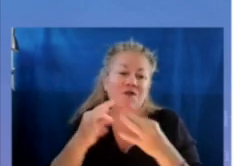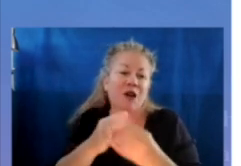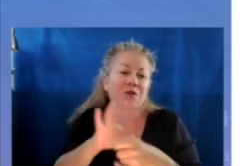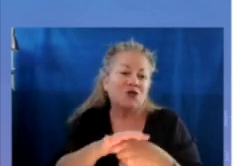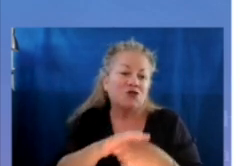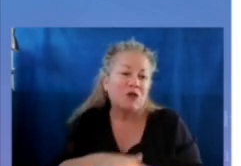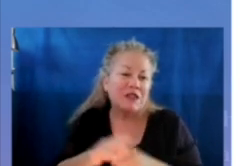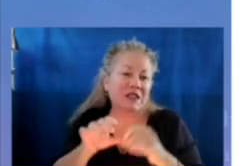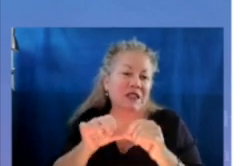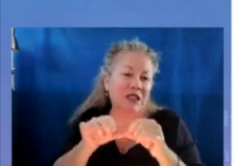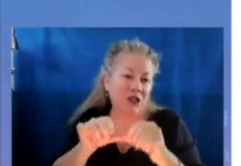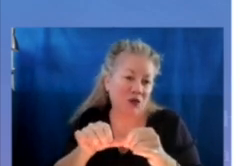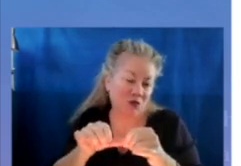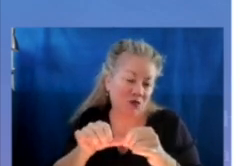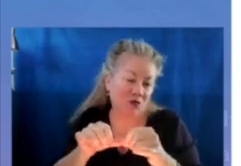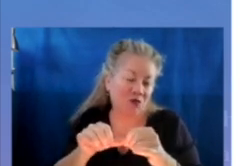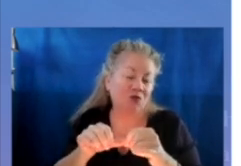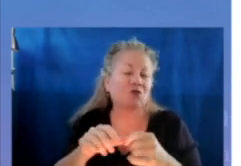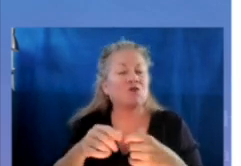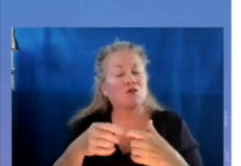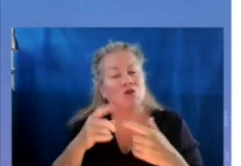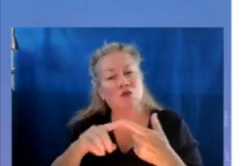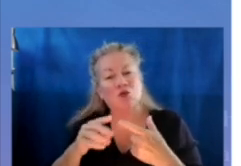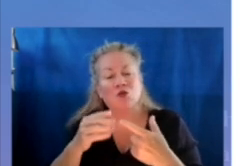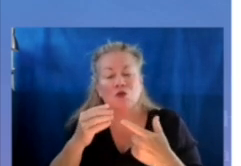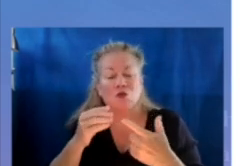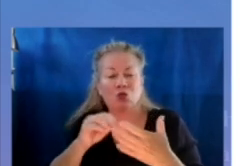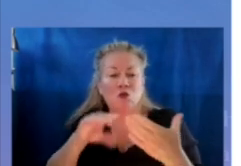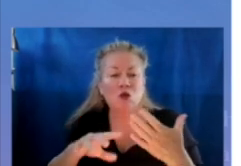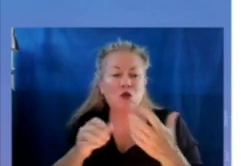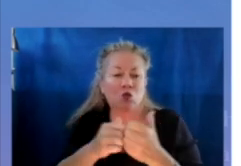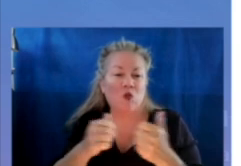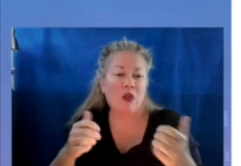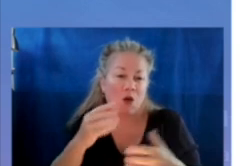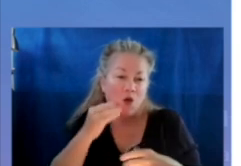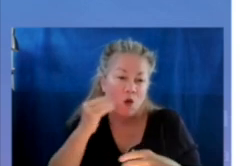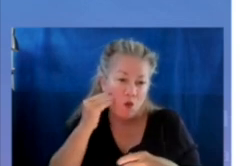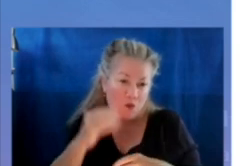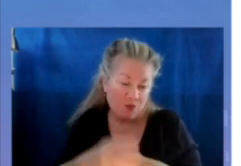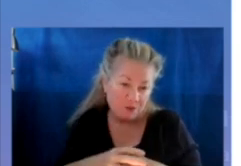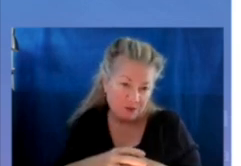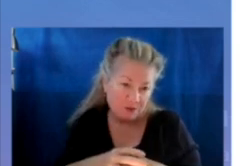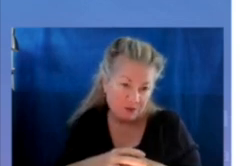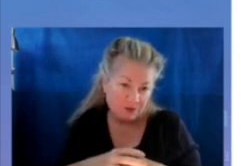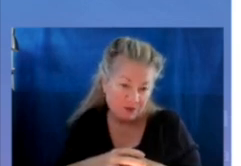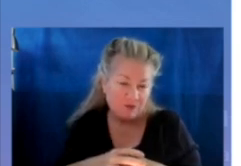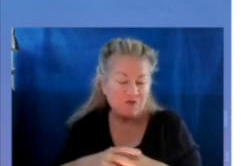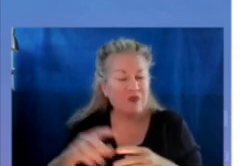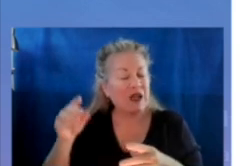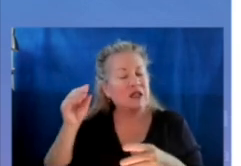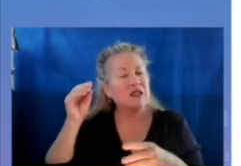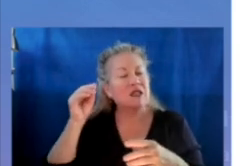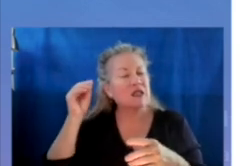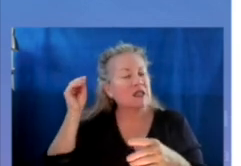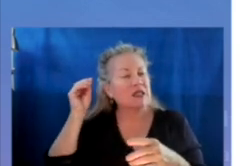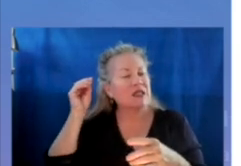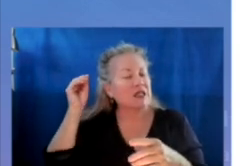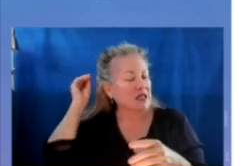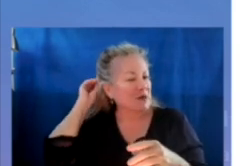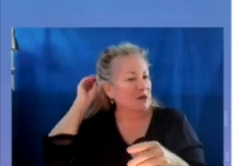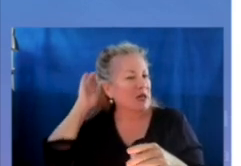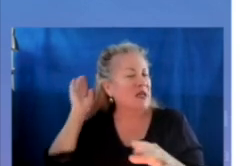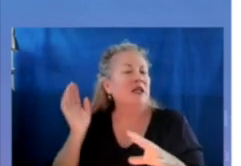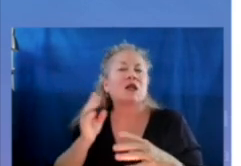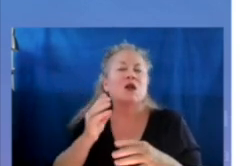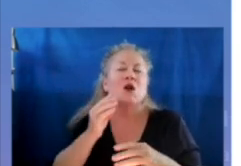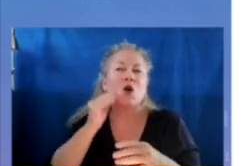the family stressors continue and contribute to student homelessness. The other thing that's really important to keep in mind is just how hidden student